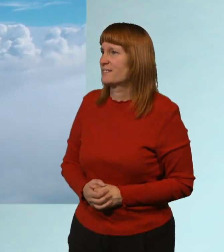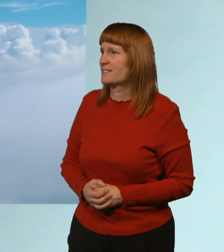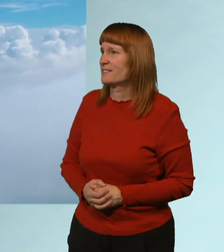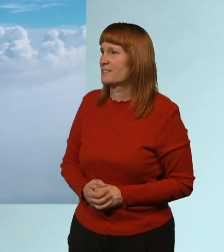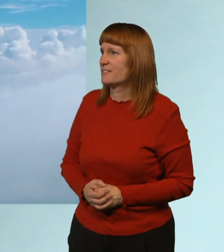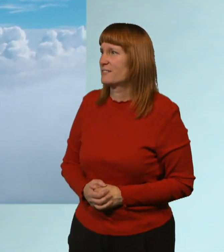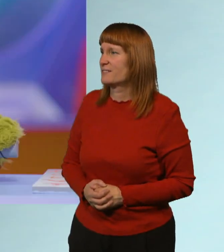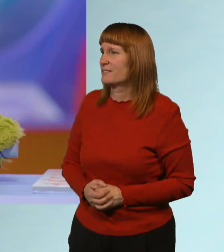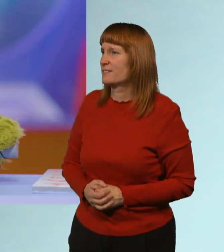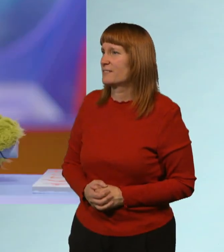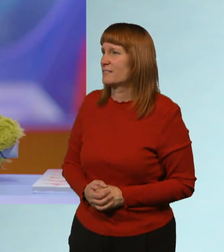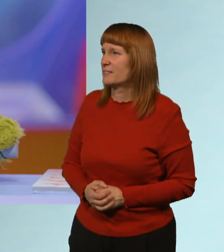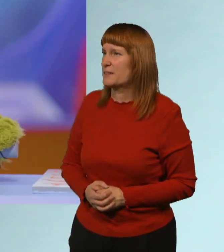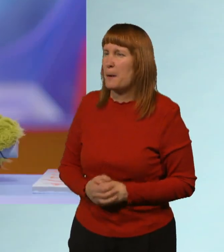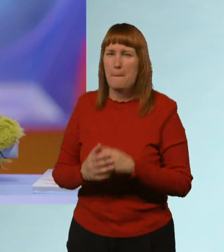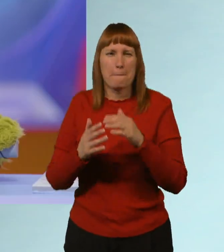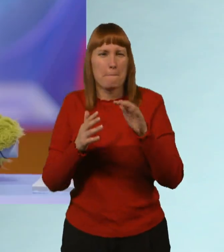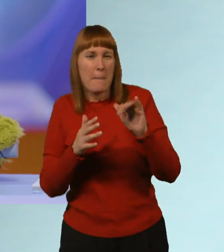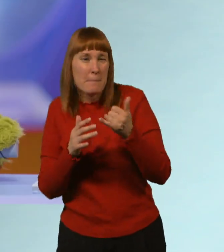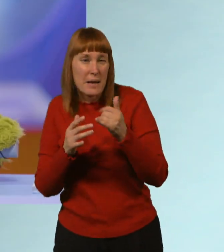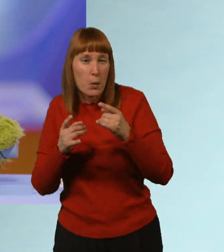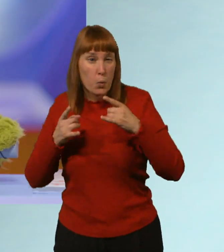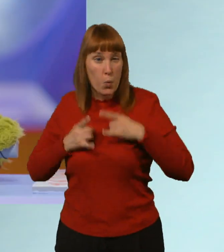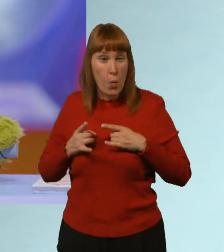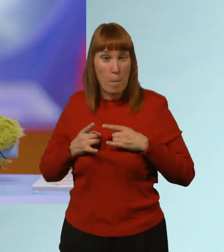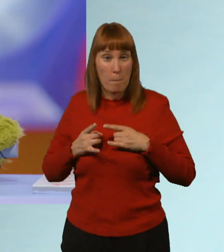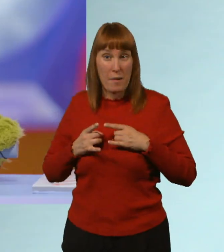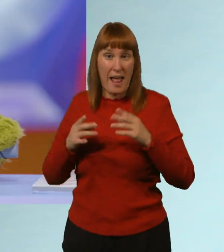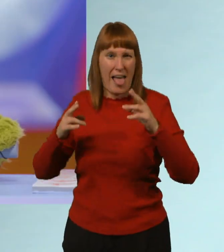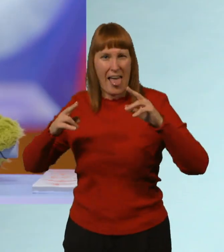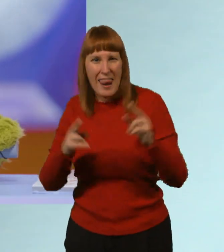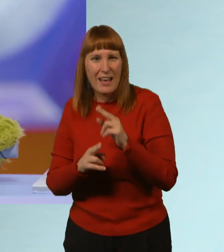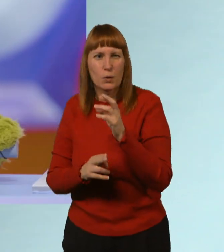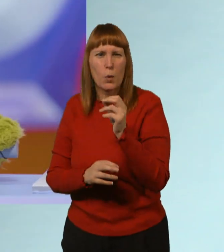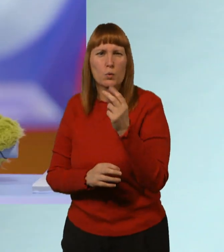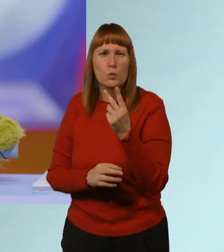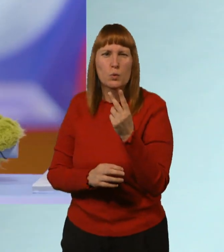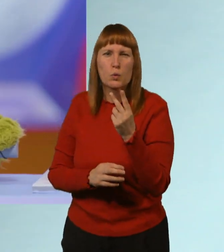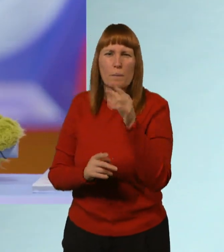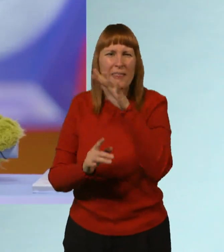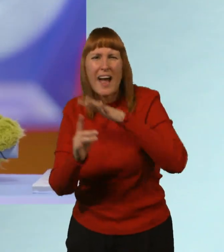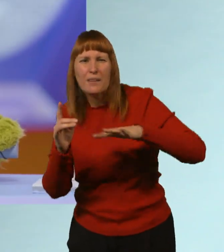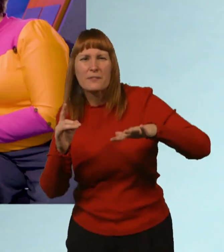Hey, Amy. Maybe if you humans put a bit less CO2 into the atmosphere, you could help the coral reefs.